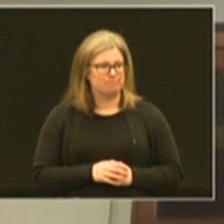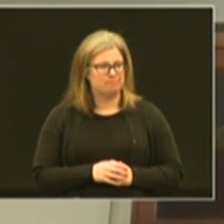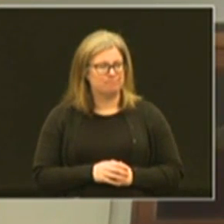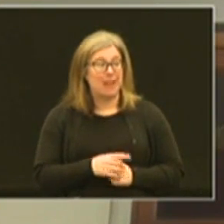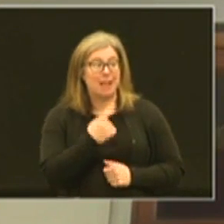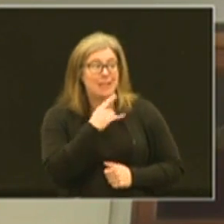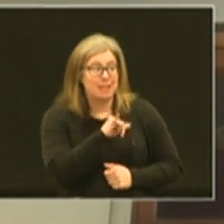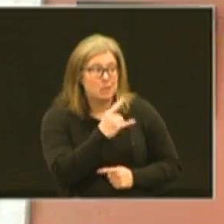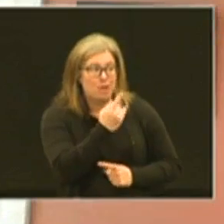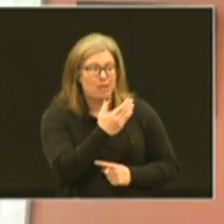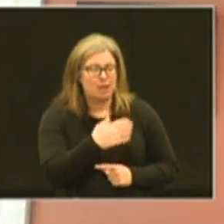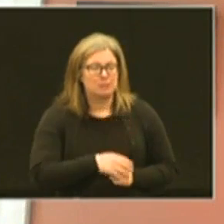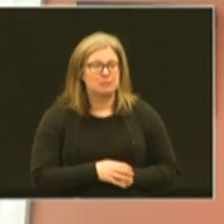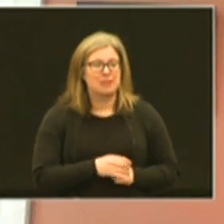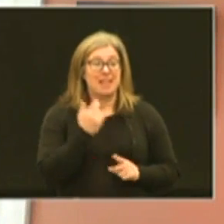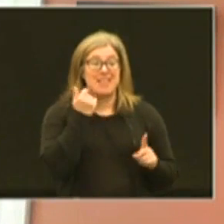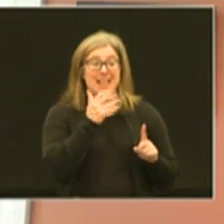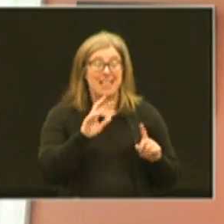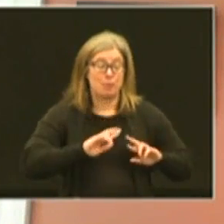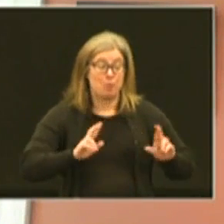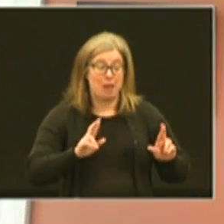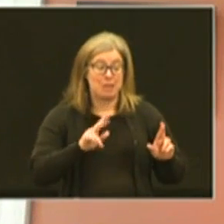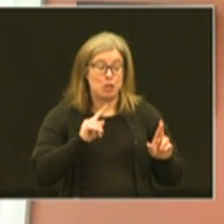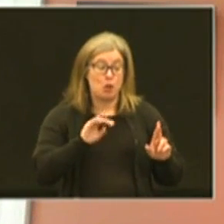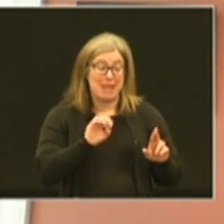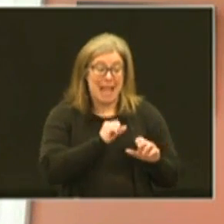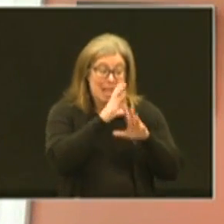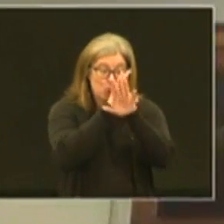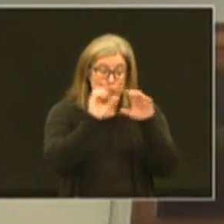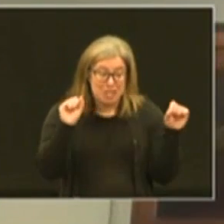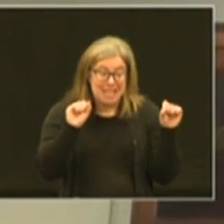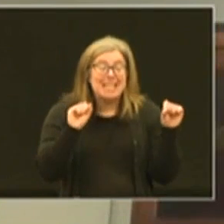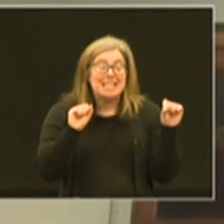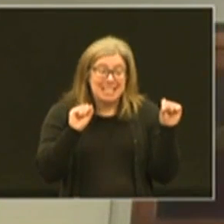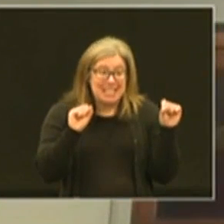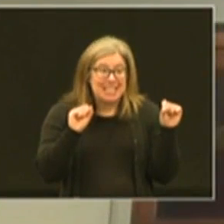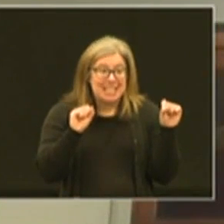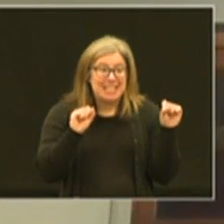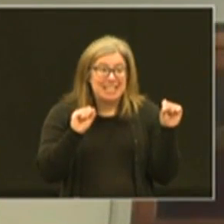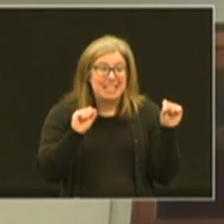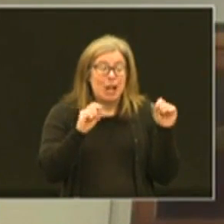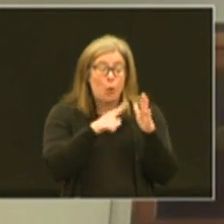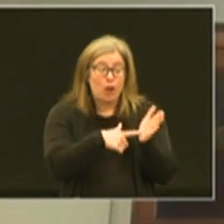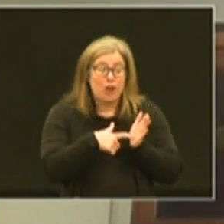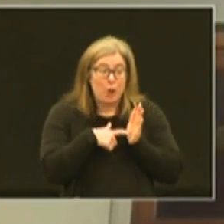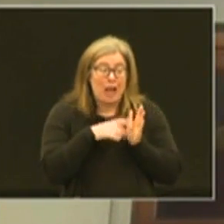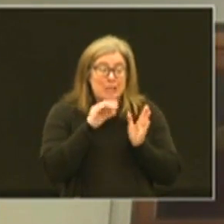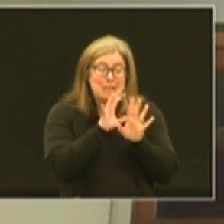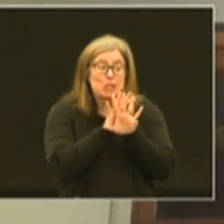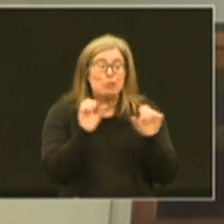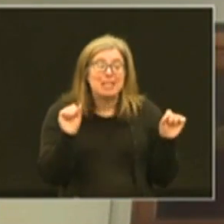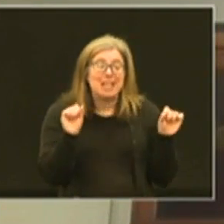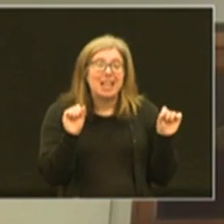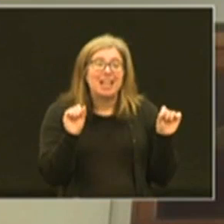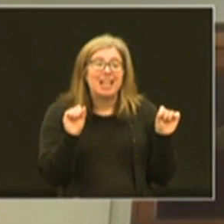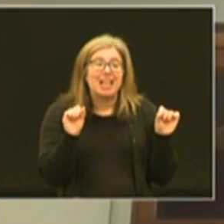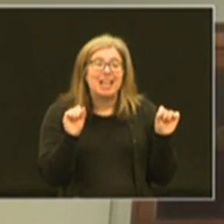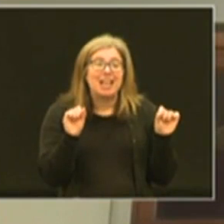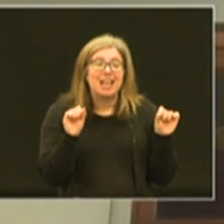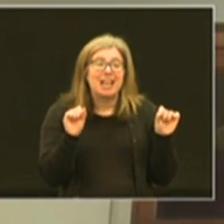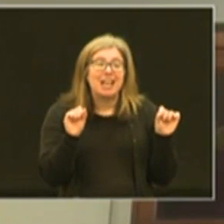i'll say this one thing if anything prepared me to be a superintendent and what it requires to be a superintendent